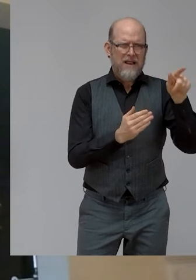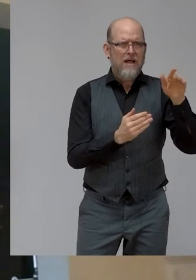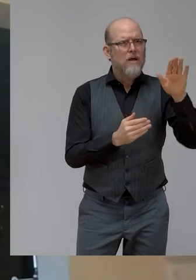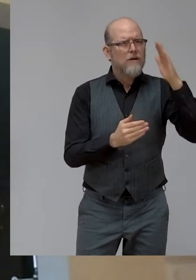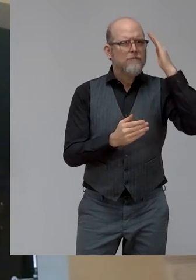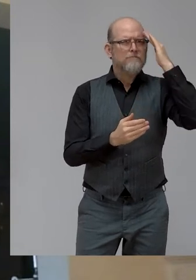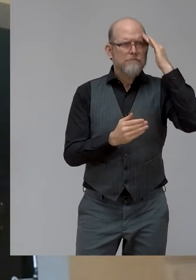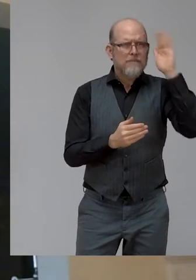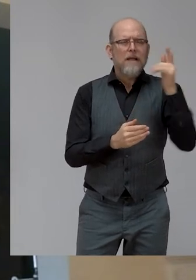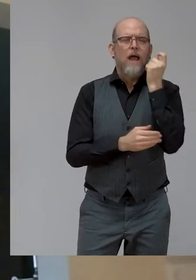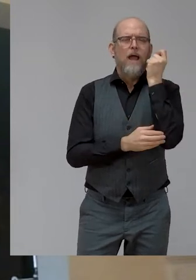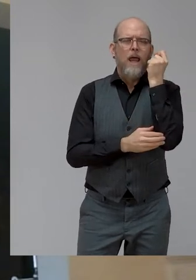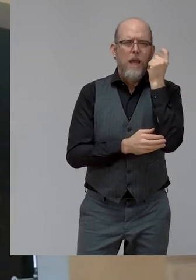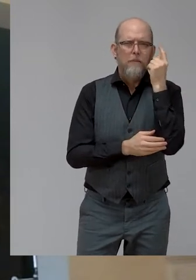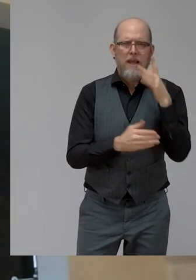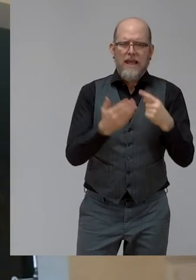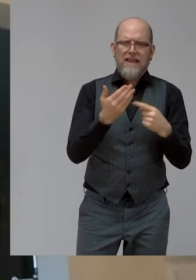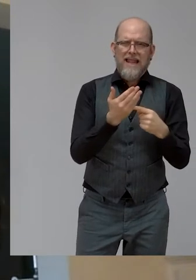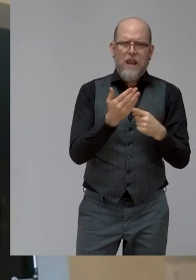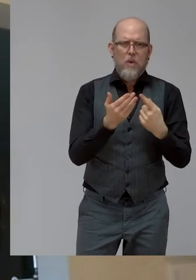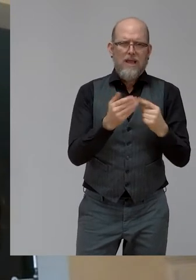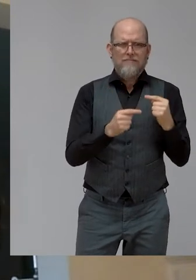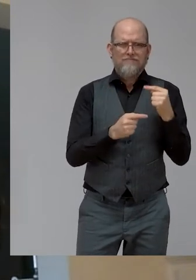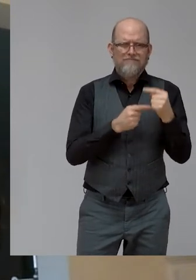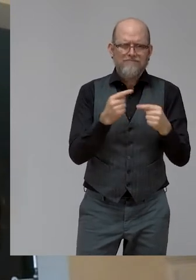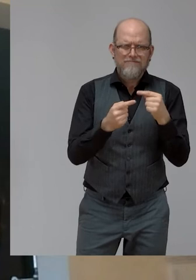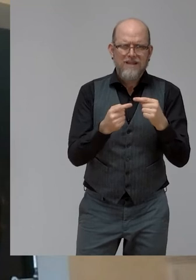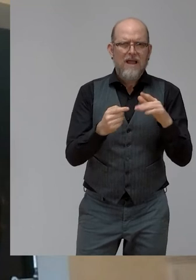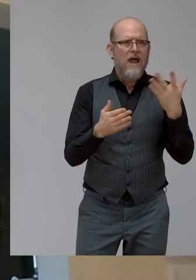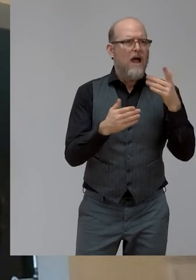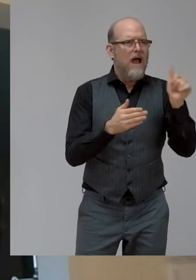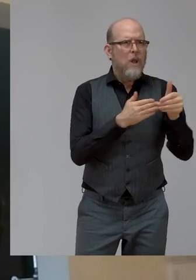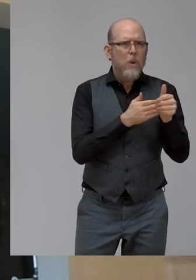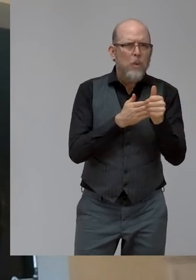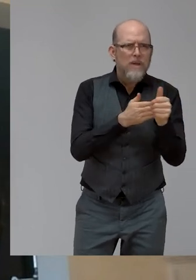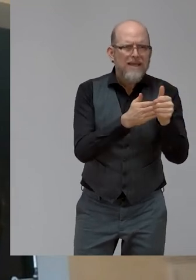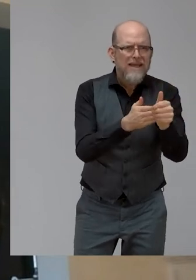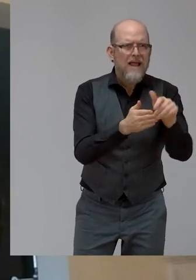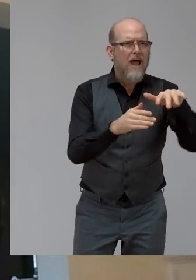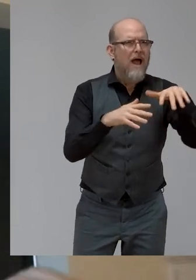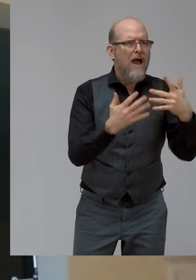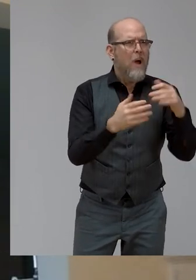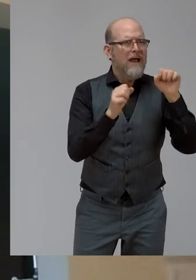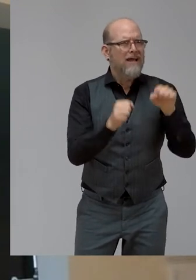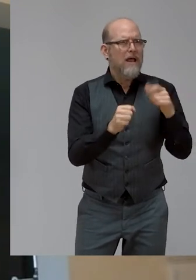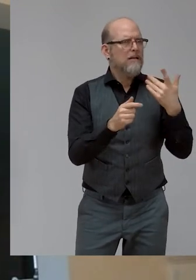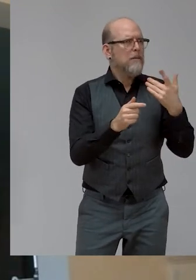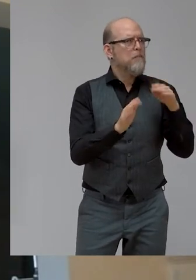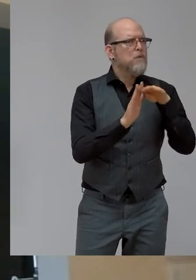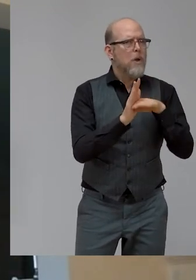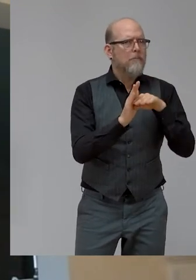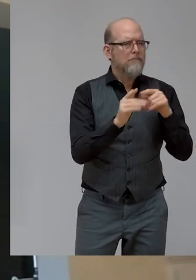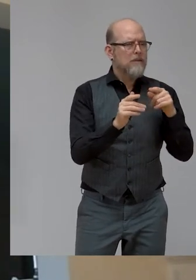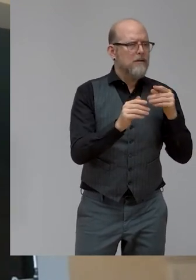direct us on how to make how to make things work. Be a bit more concrete. I mean, we